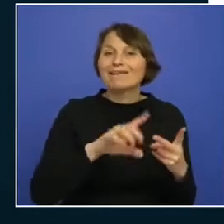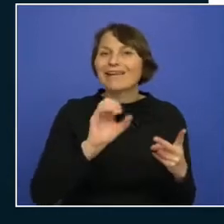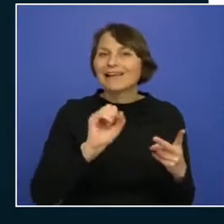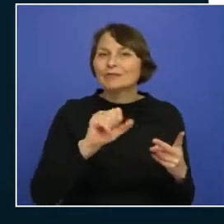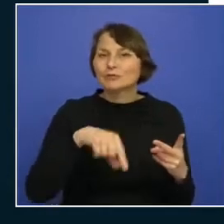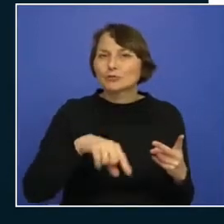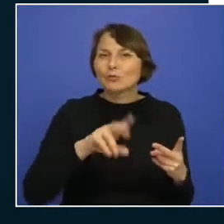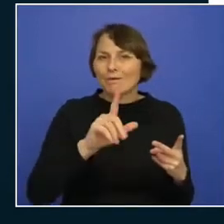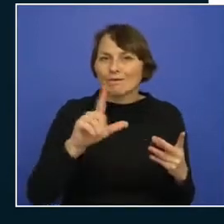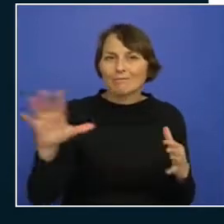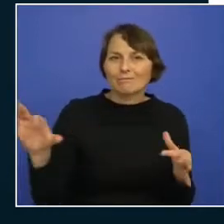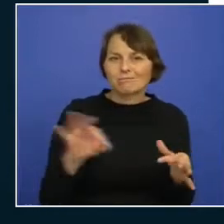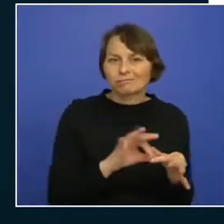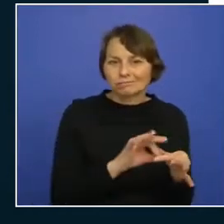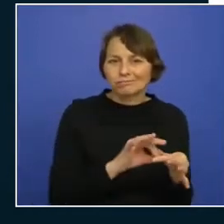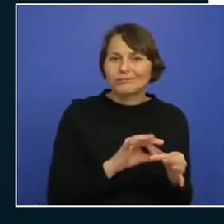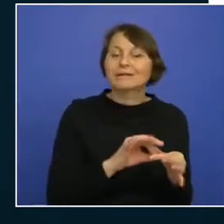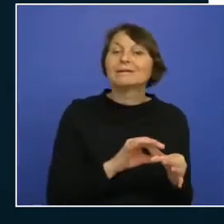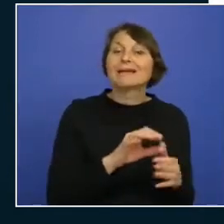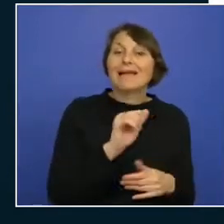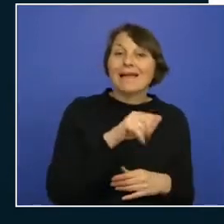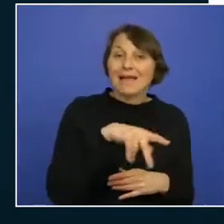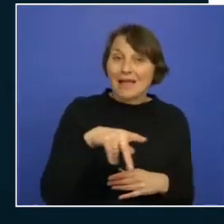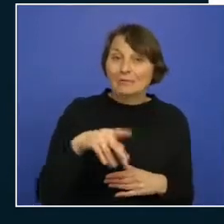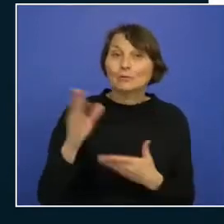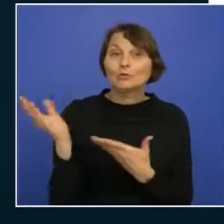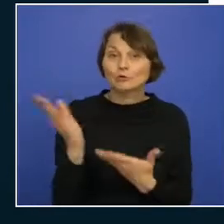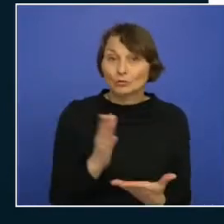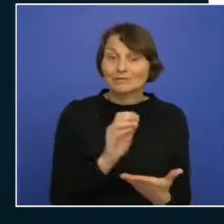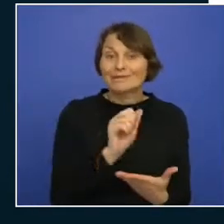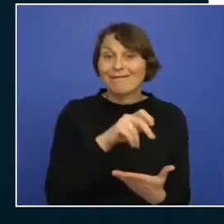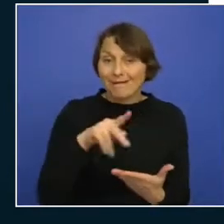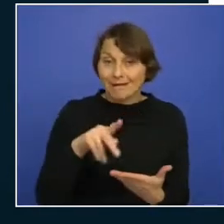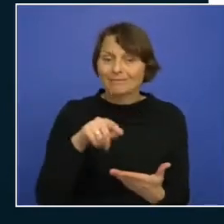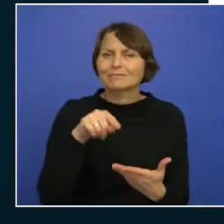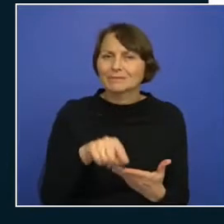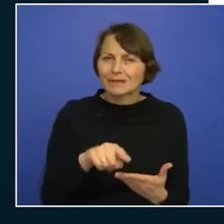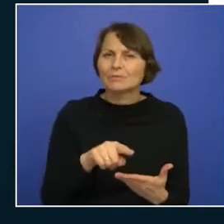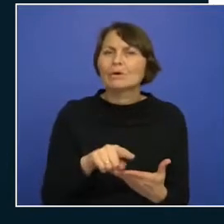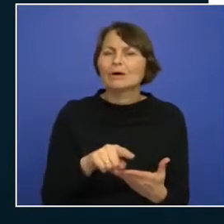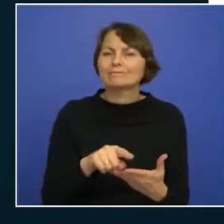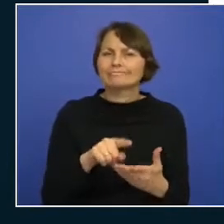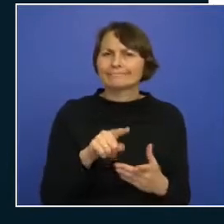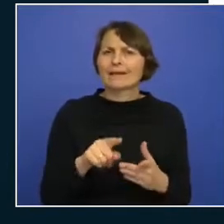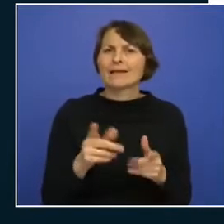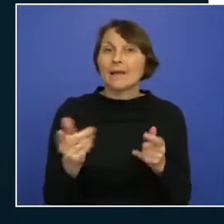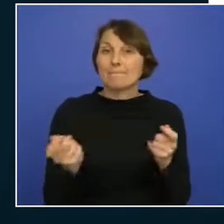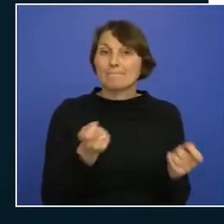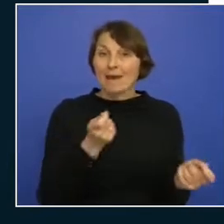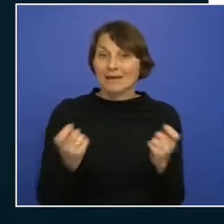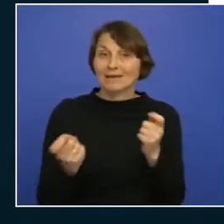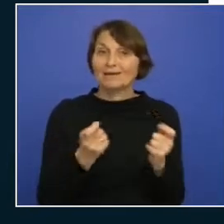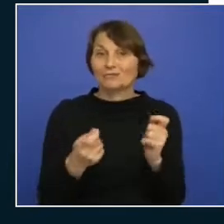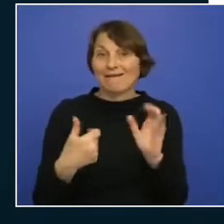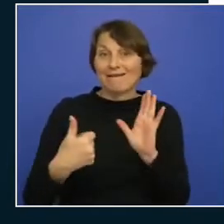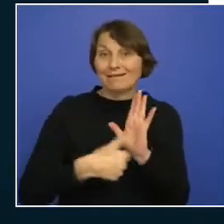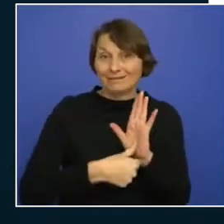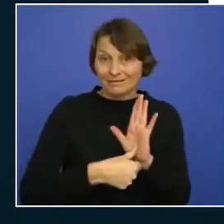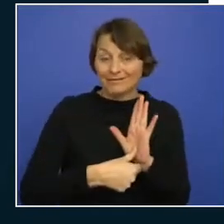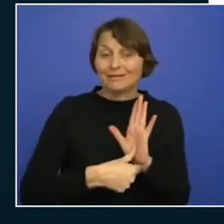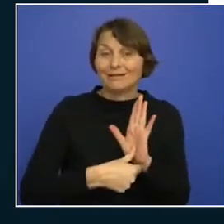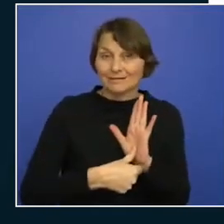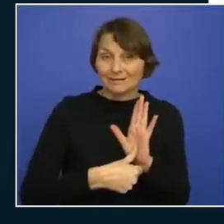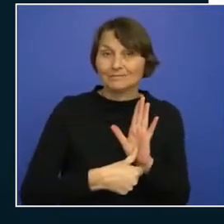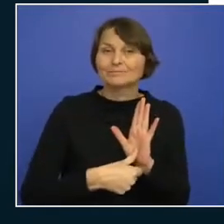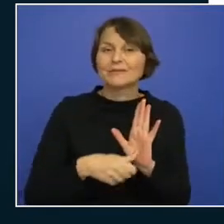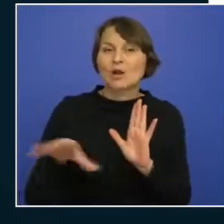and the app service app uses a system assigned managed identity there he is to access and retrieve